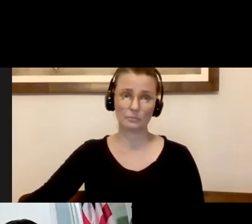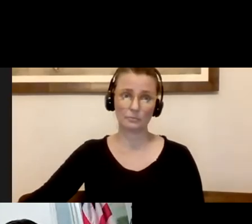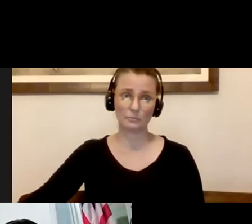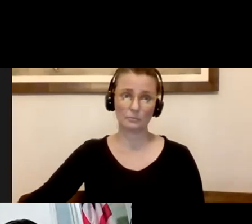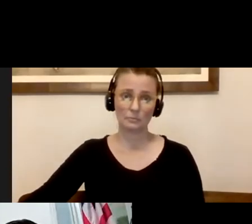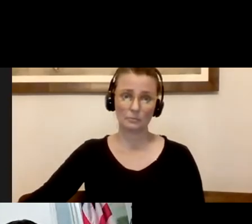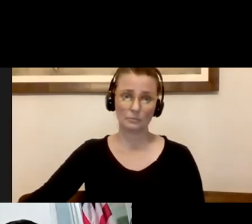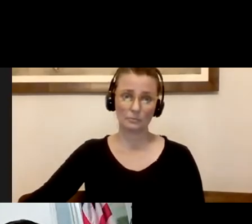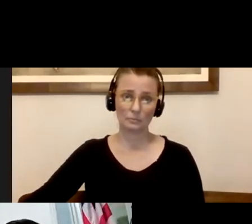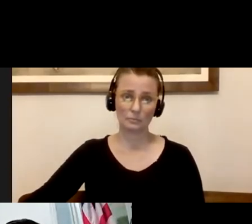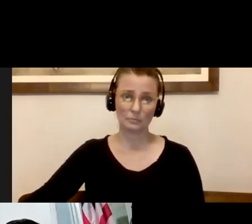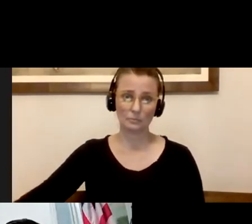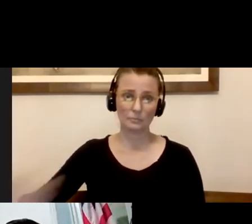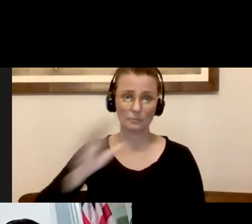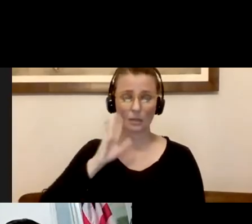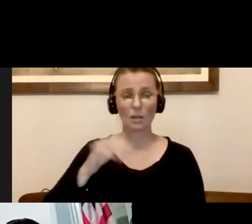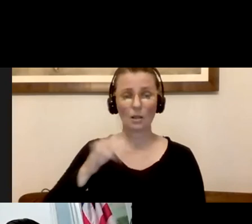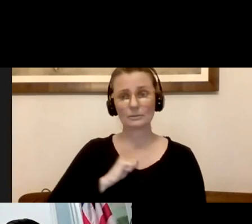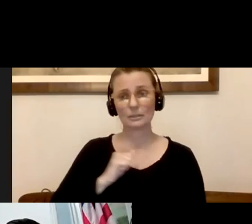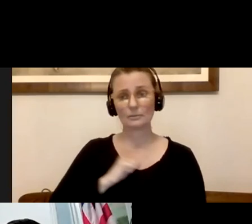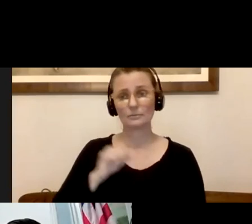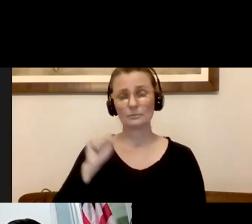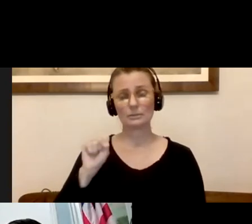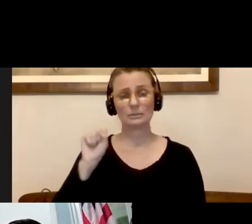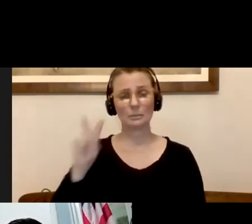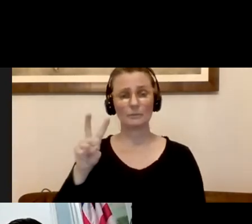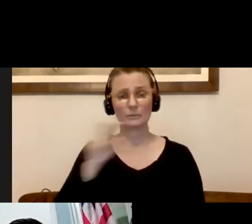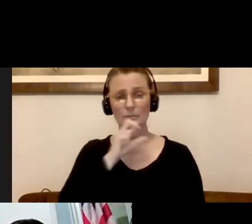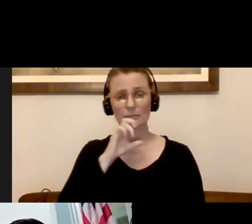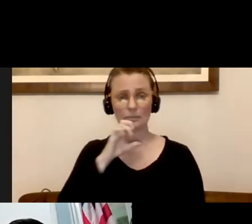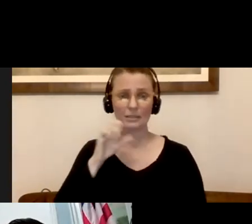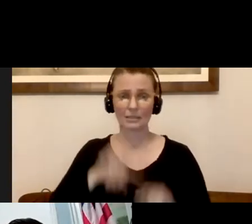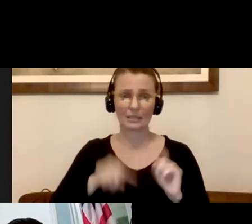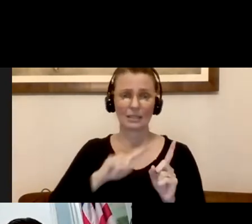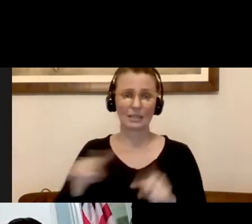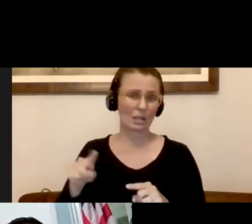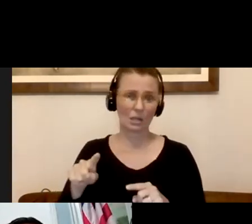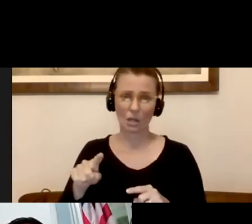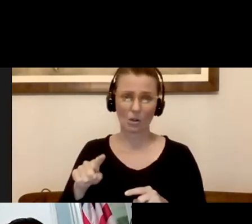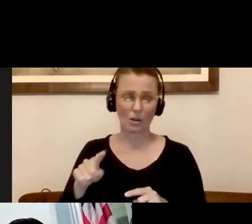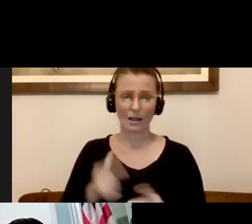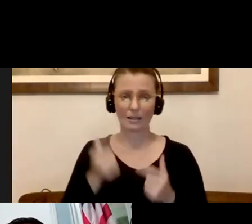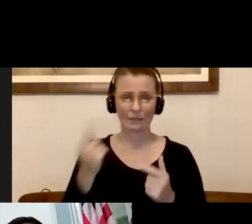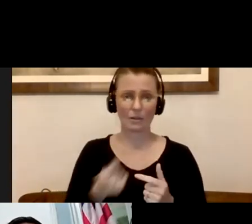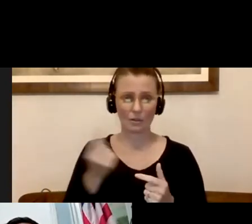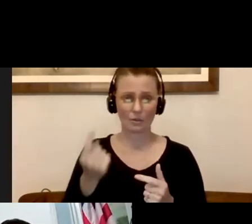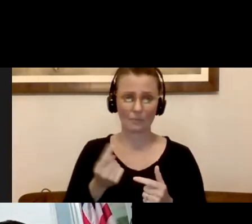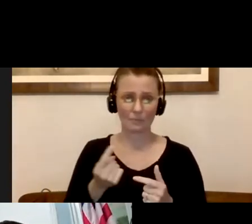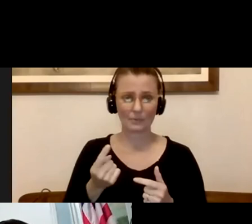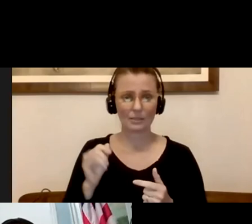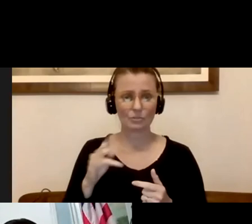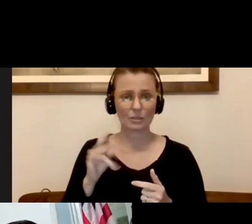Hello, I'm a Somerville senior. I probably can't attend the virtual town hall tomorrow. I live alone. I have two questions, so he may not be on. So Jerry, if you're listening, thank you. If not,